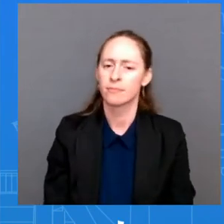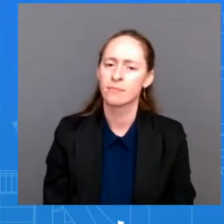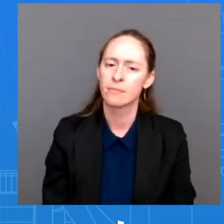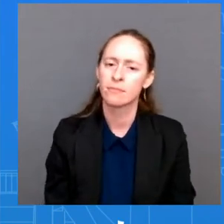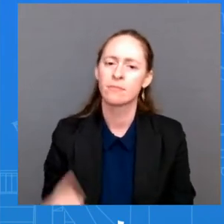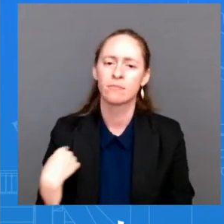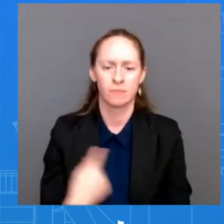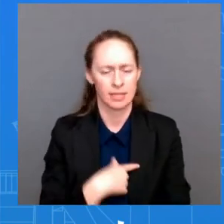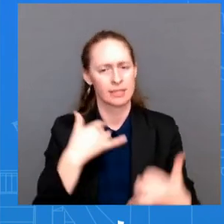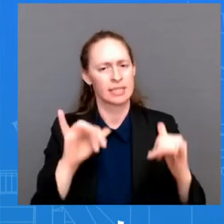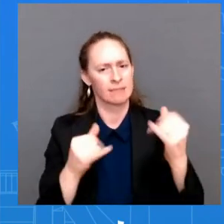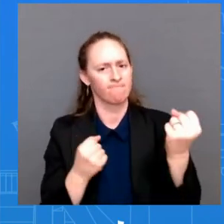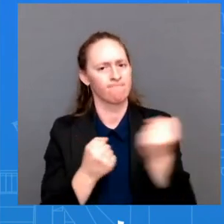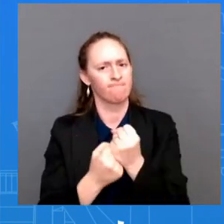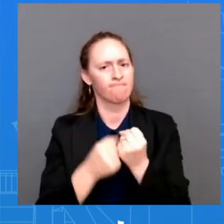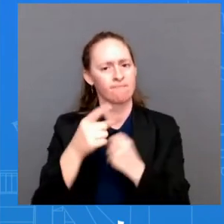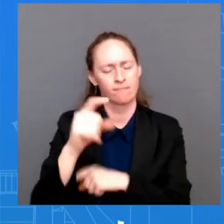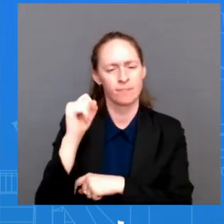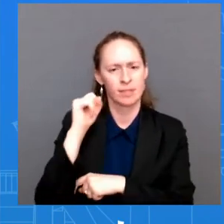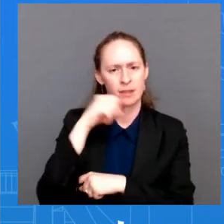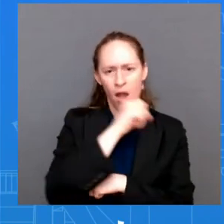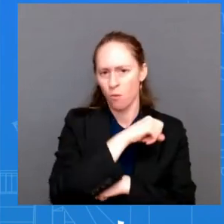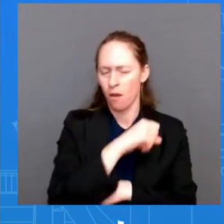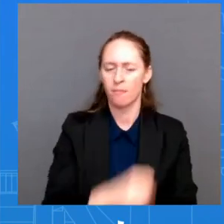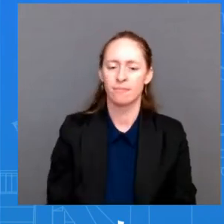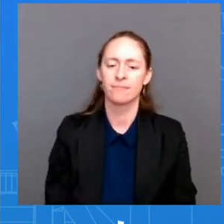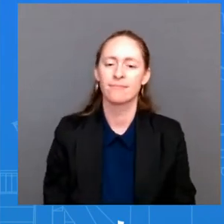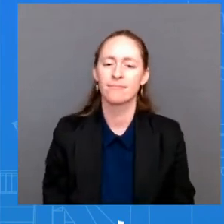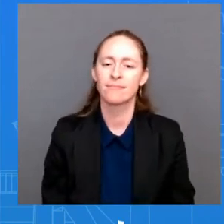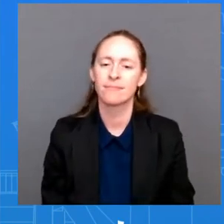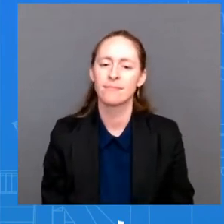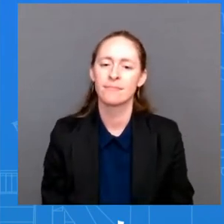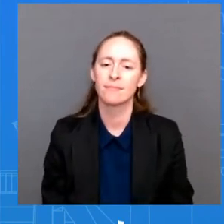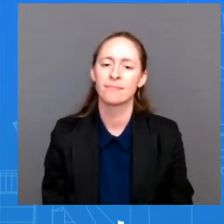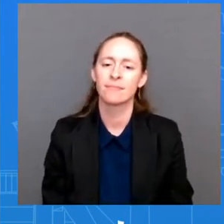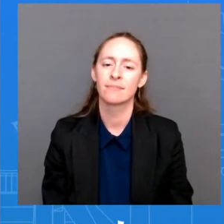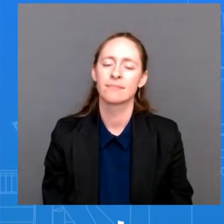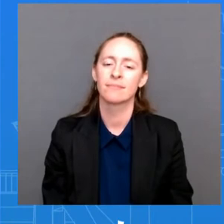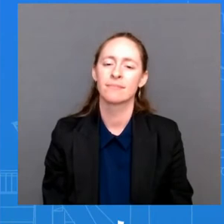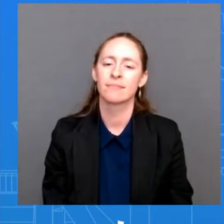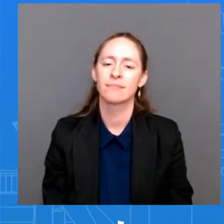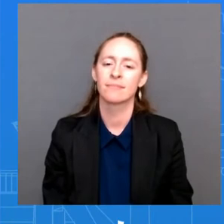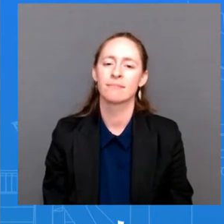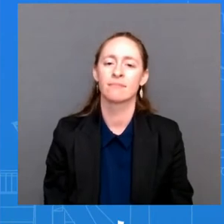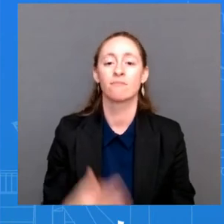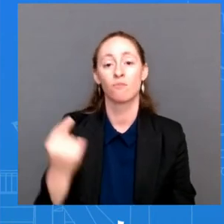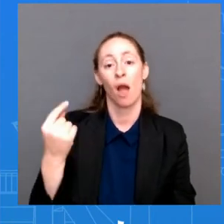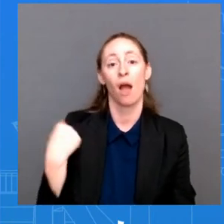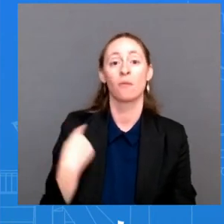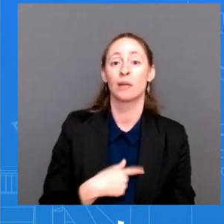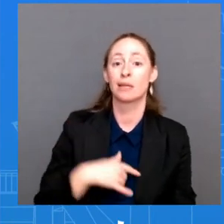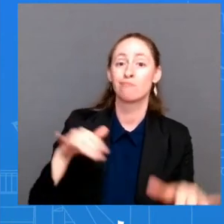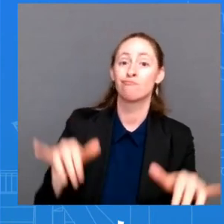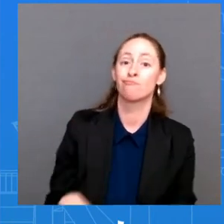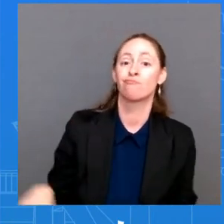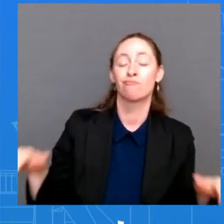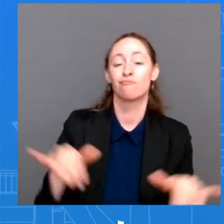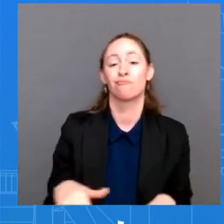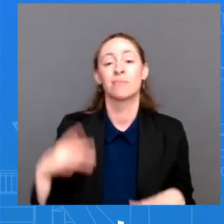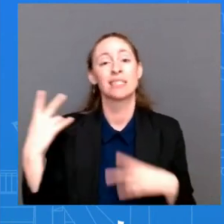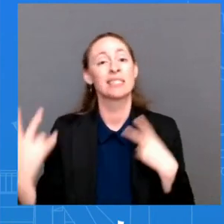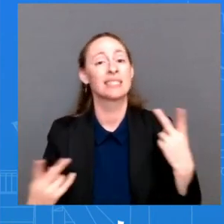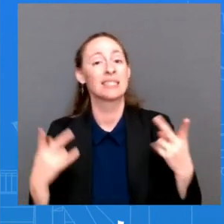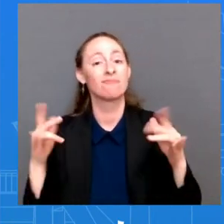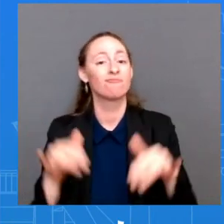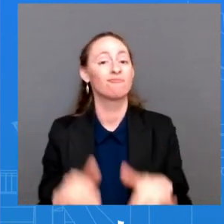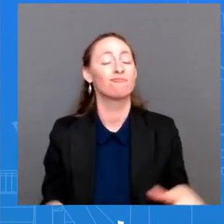we are seeing uh from uh from you know what we're talking about right now and to be clear uh the speaker has not